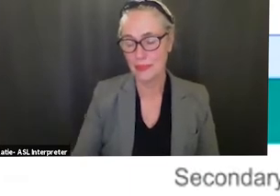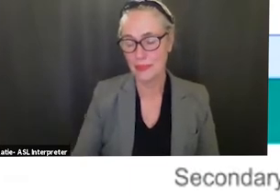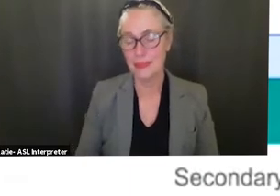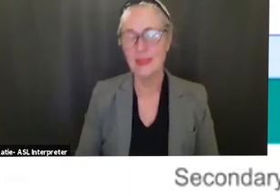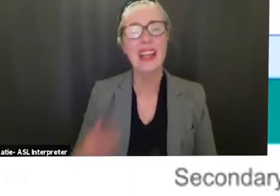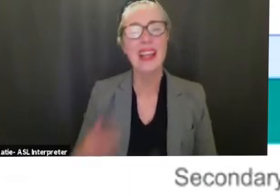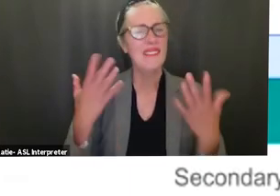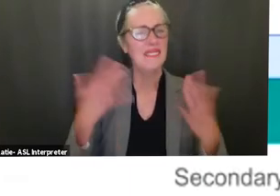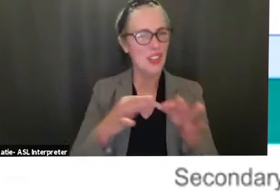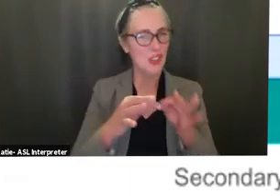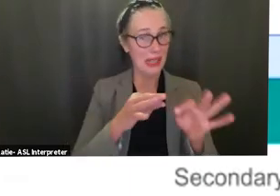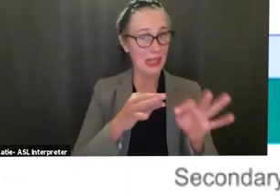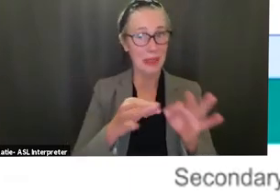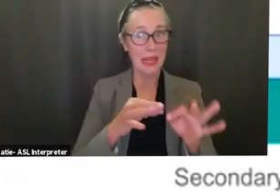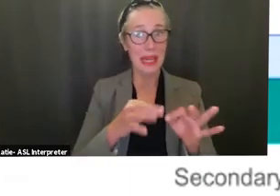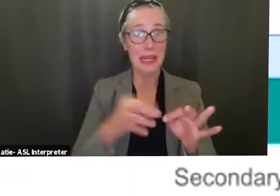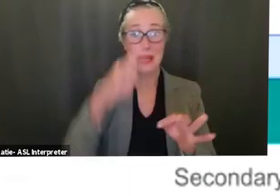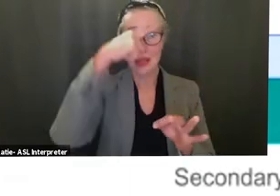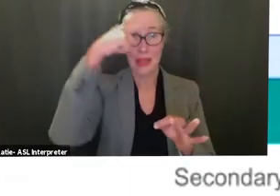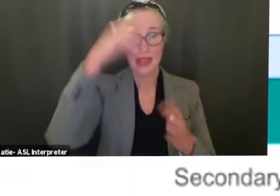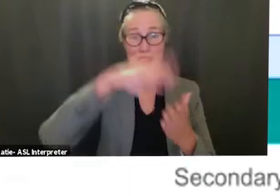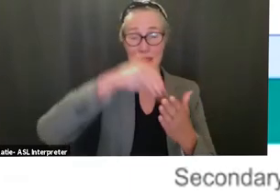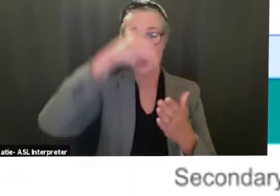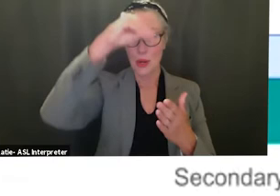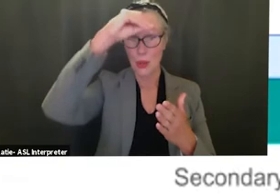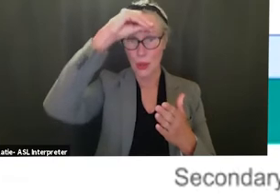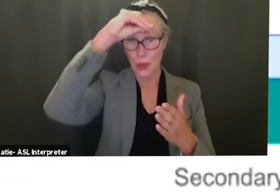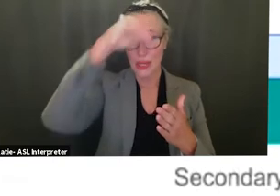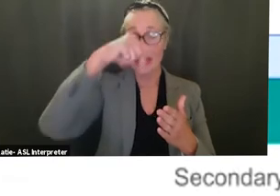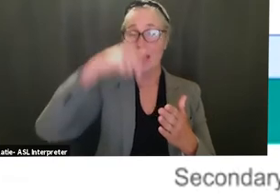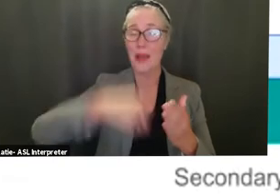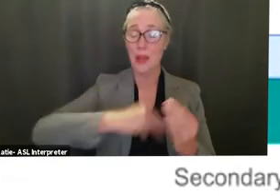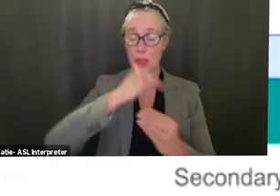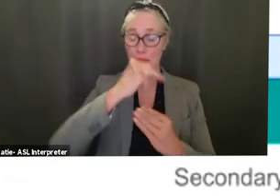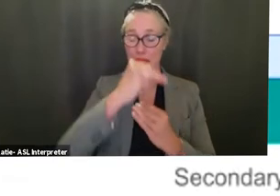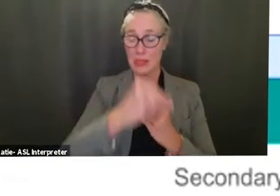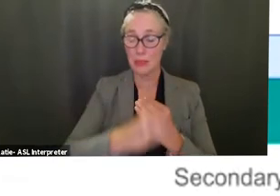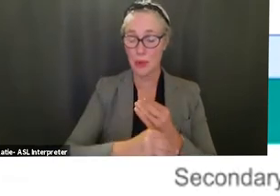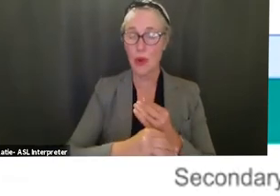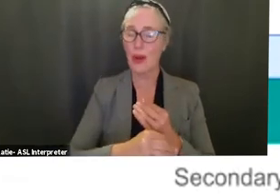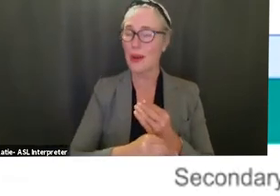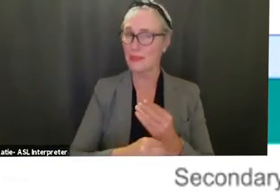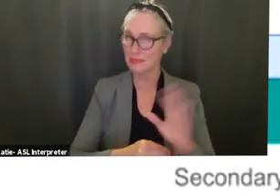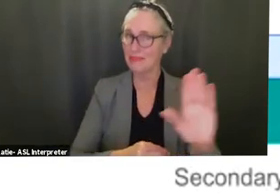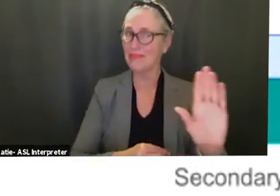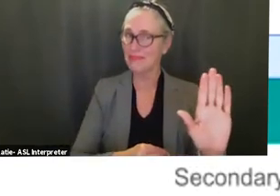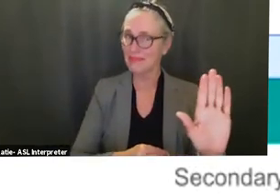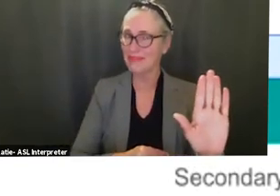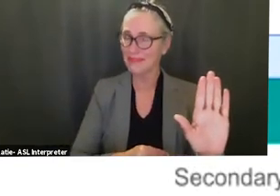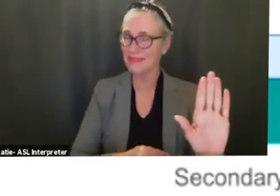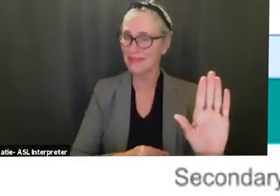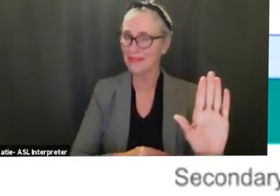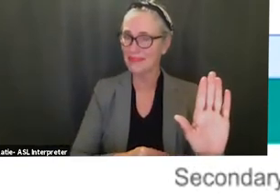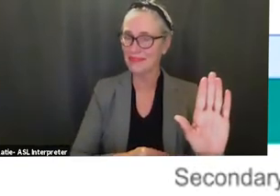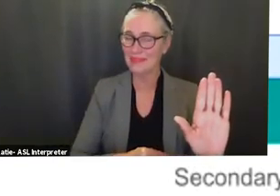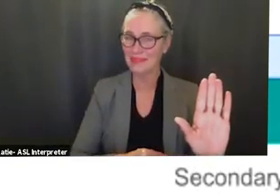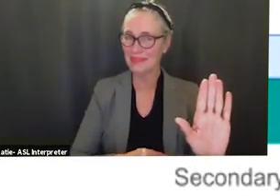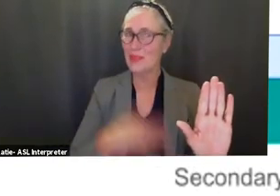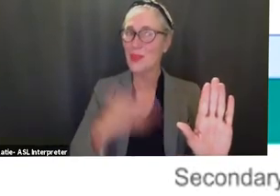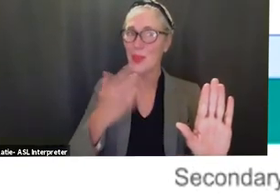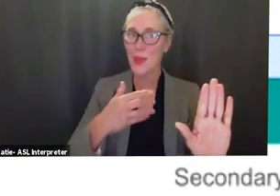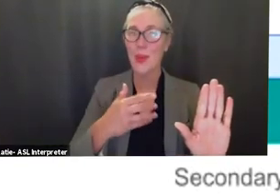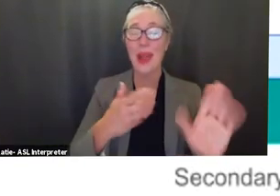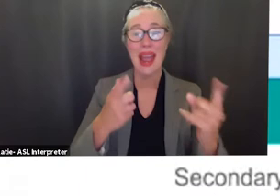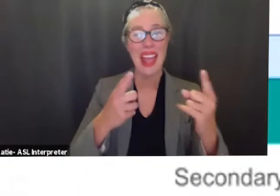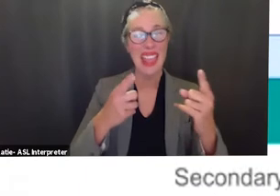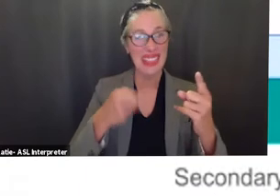uh summer of learning our soul program is believe it or not and it's last week and